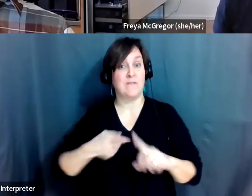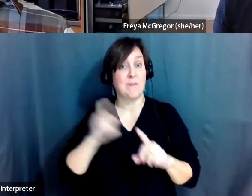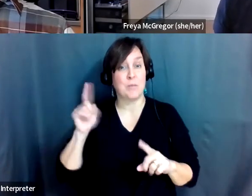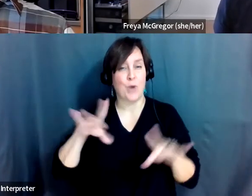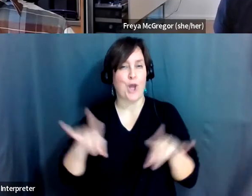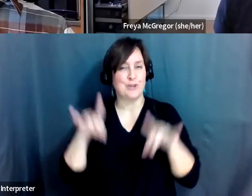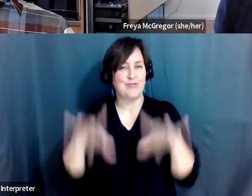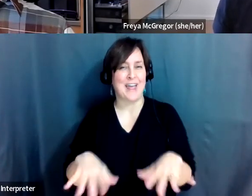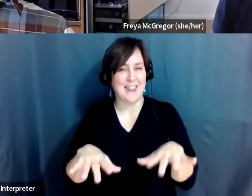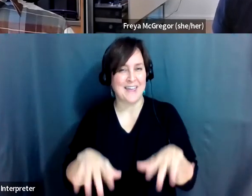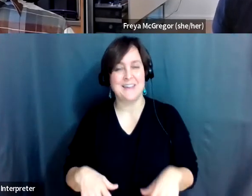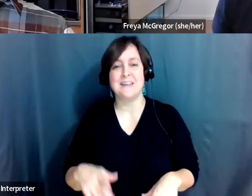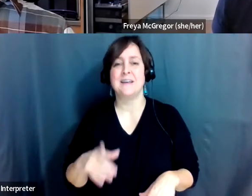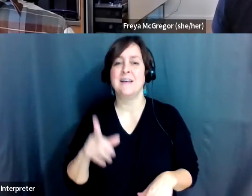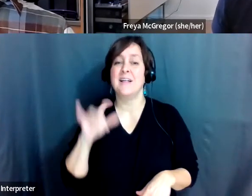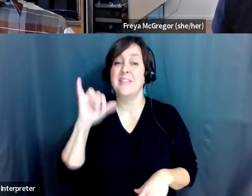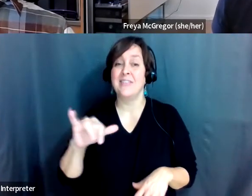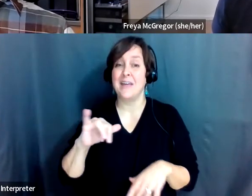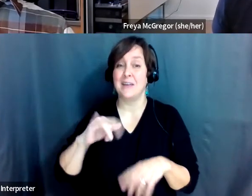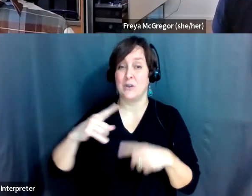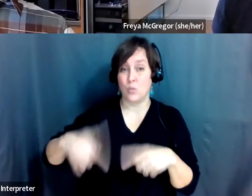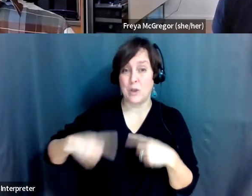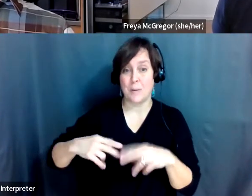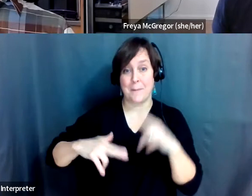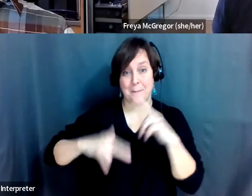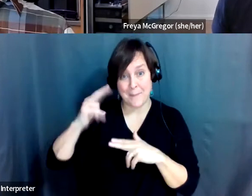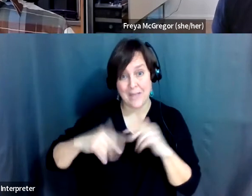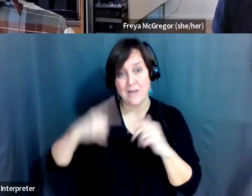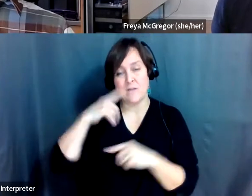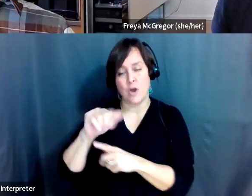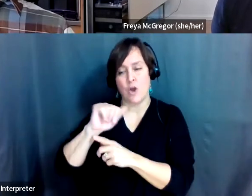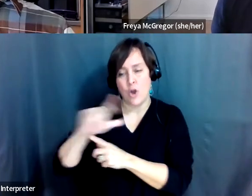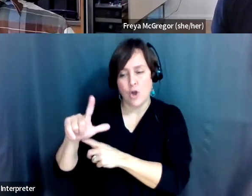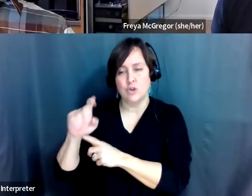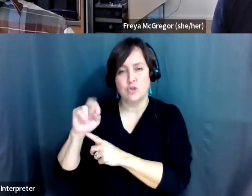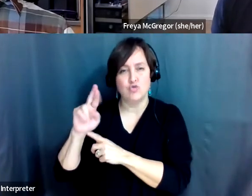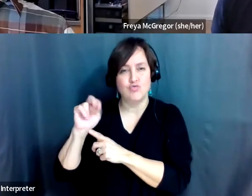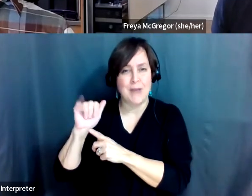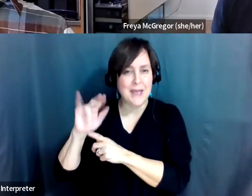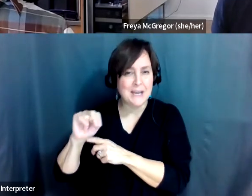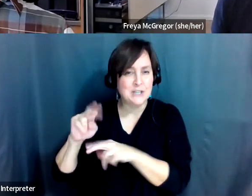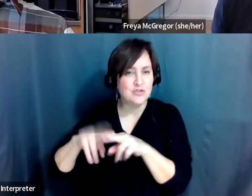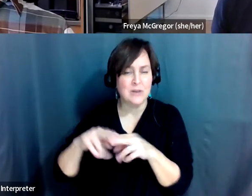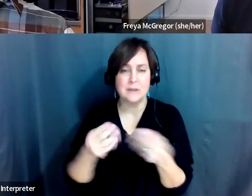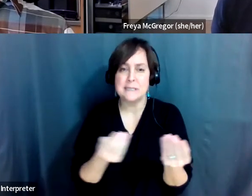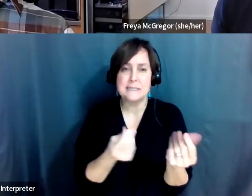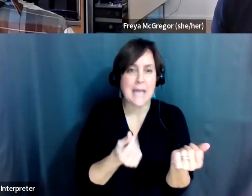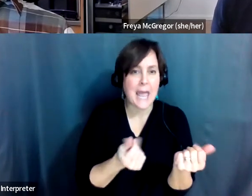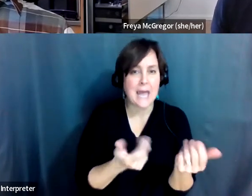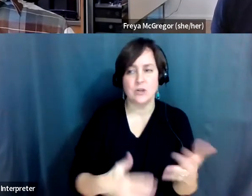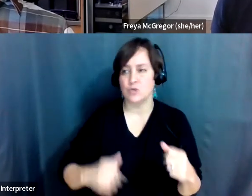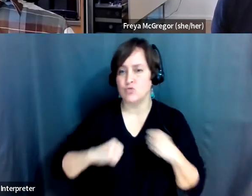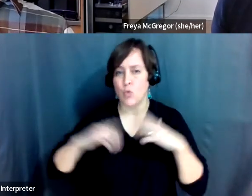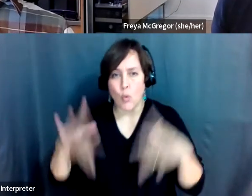and it's literally built as an all terrain chair. It'll go in sand, it will go in snow,